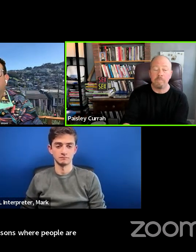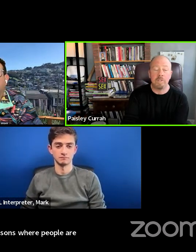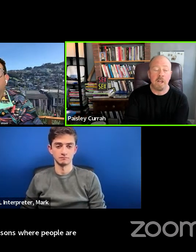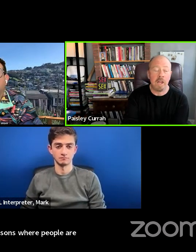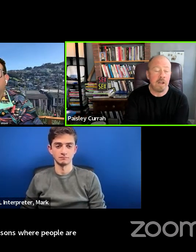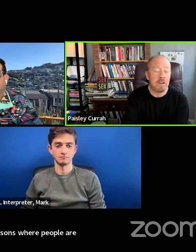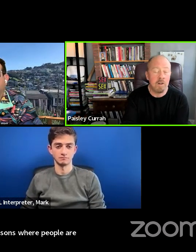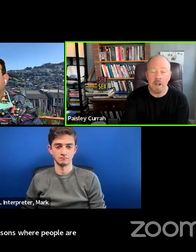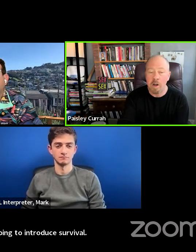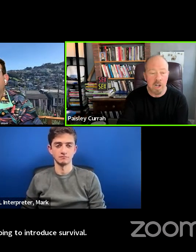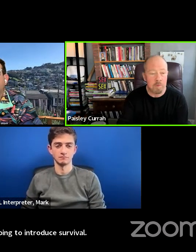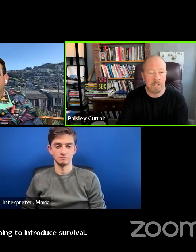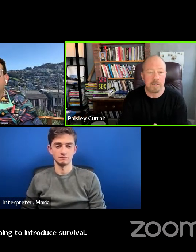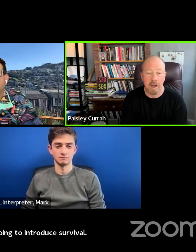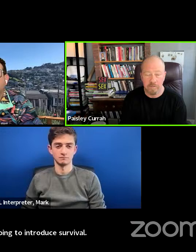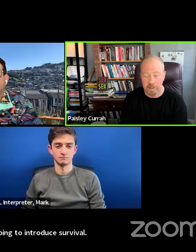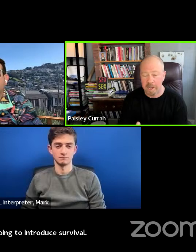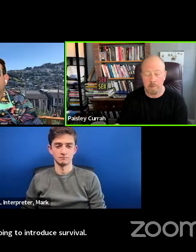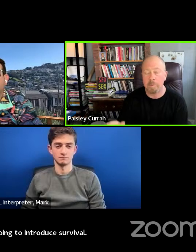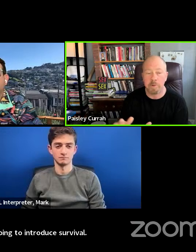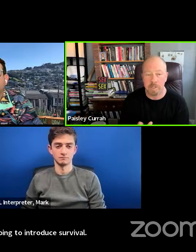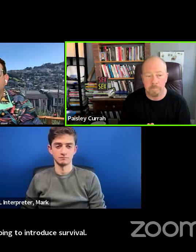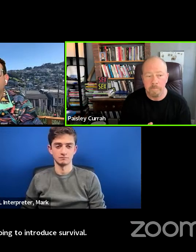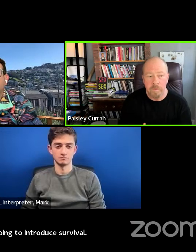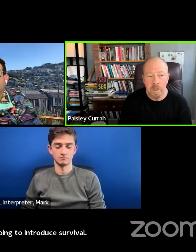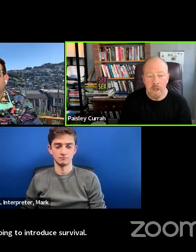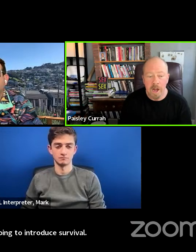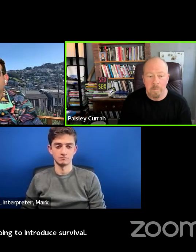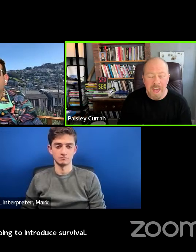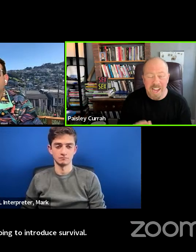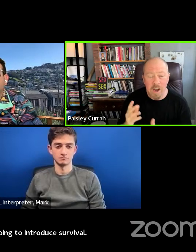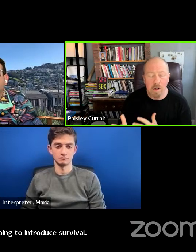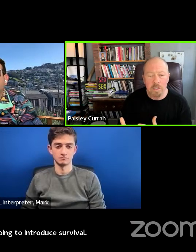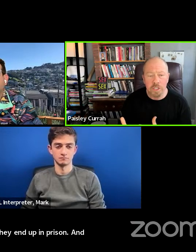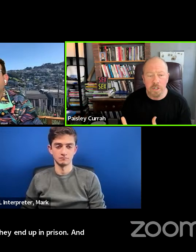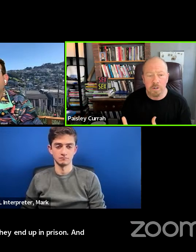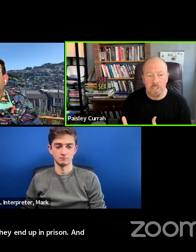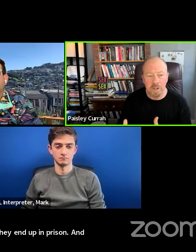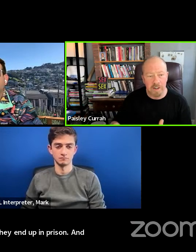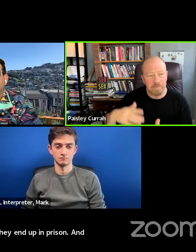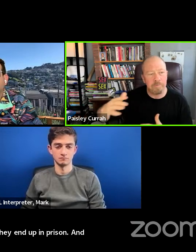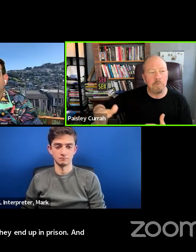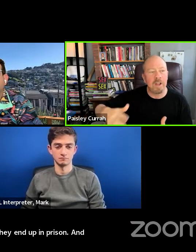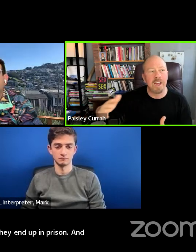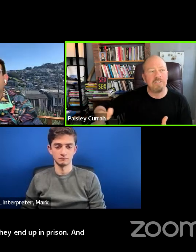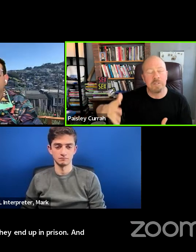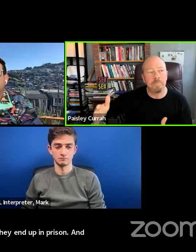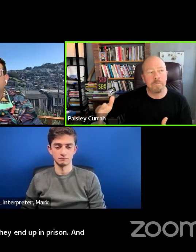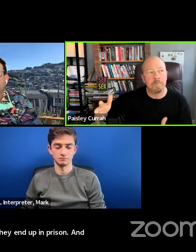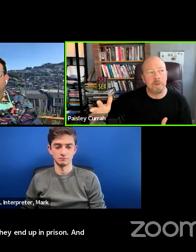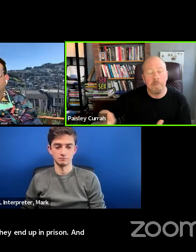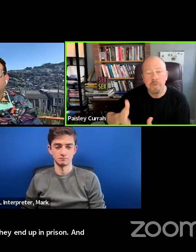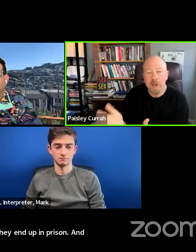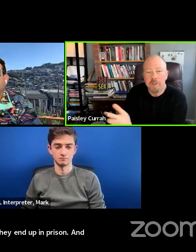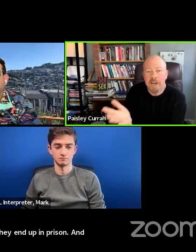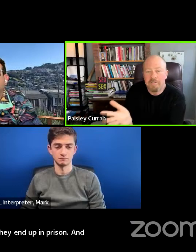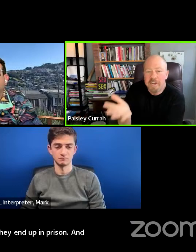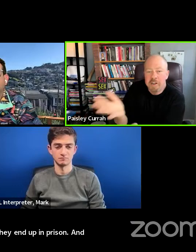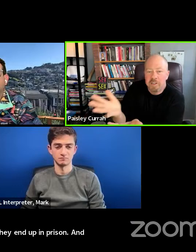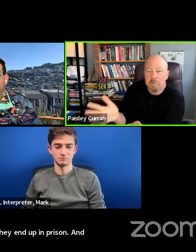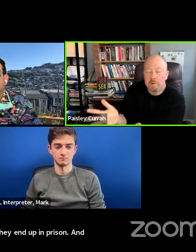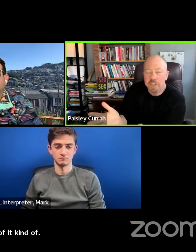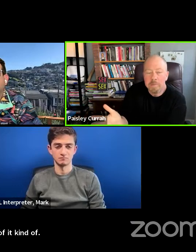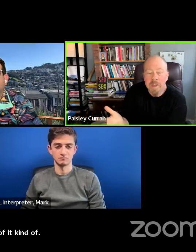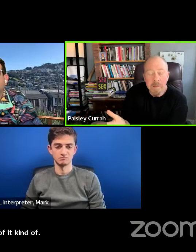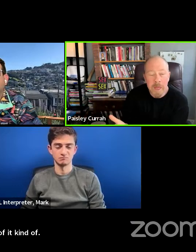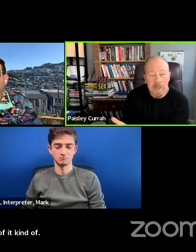undergrad economy stuff, and they end up in prison. And it also, so kind of, it kind of lumps up the kind